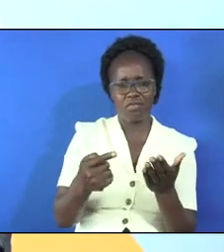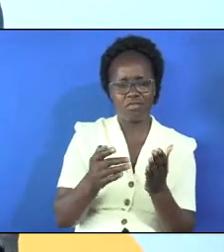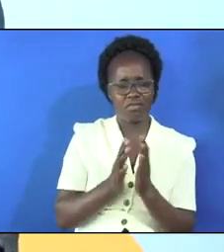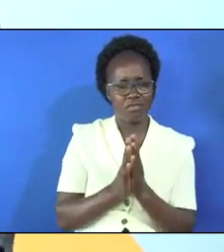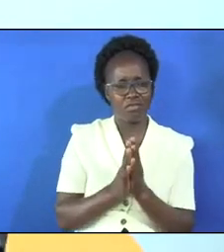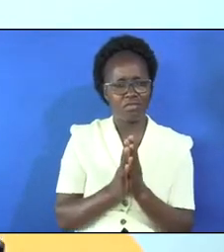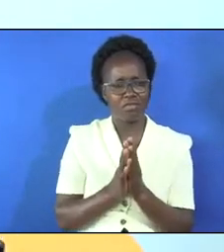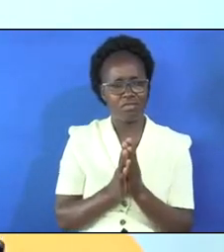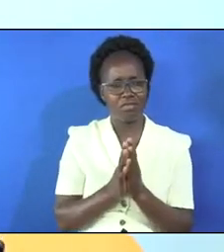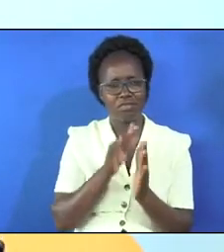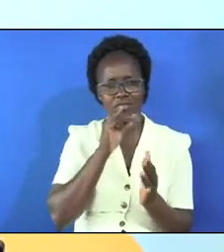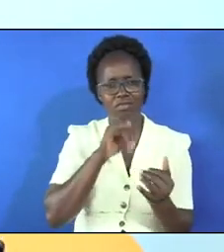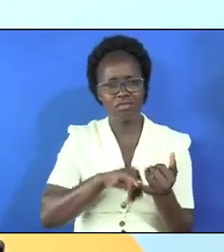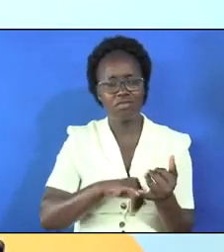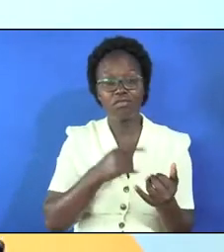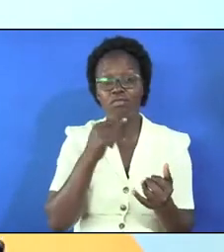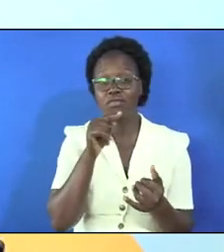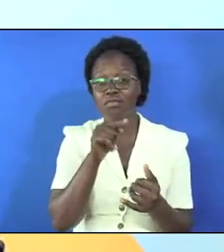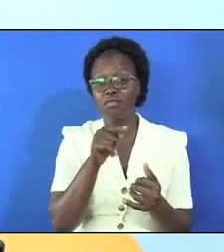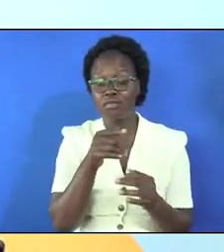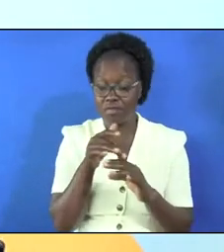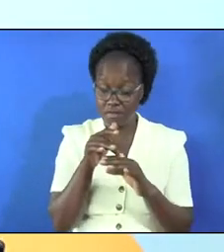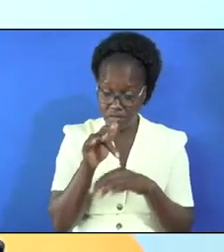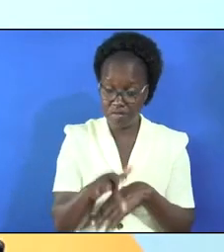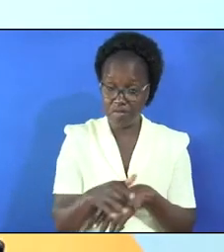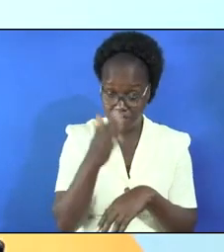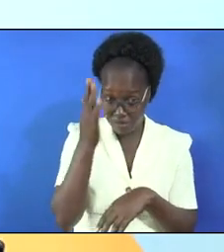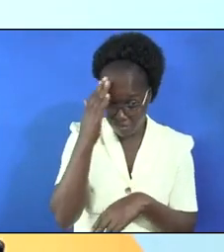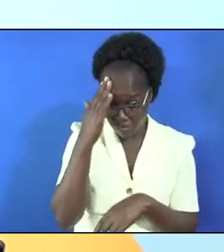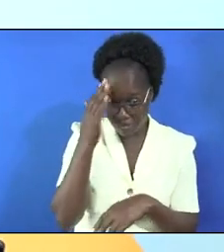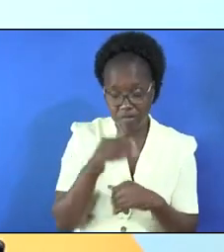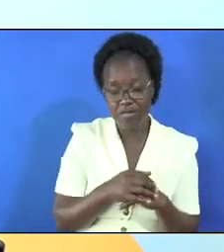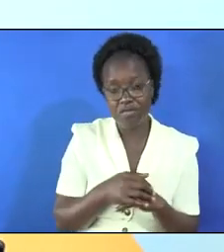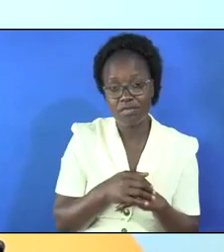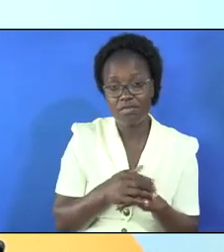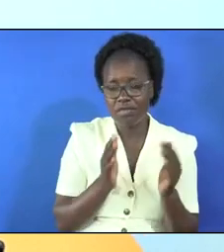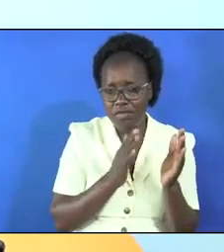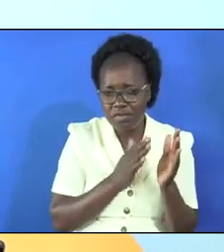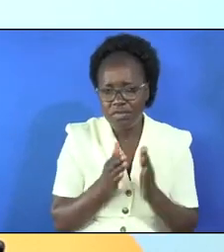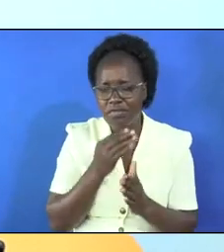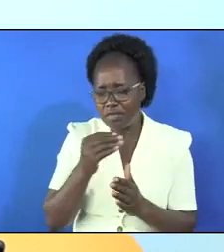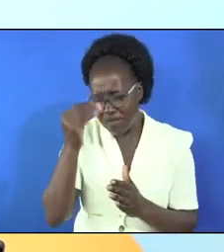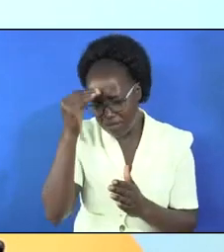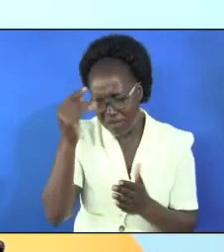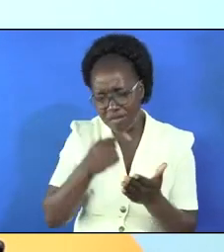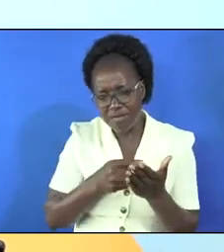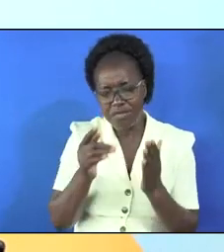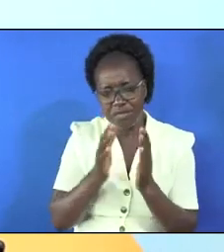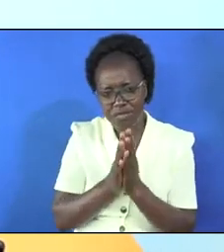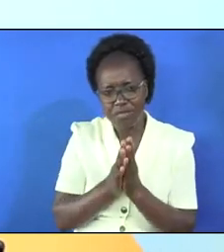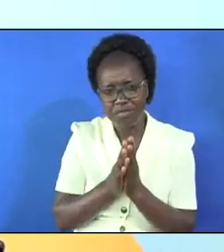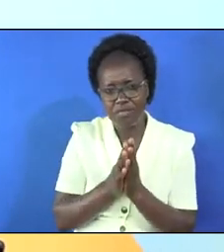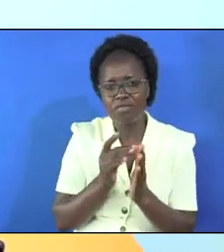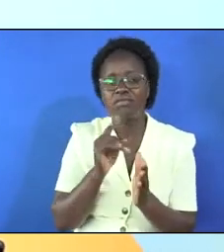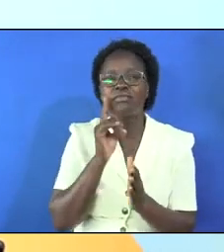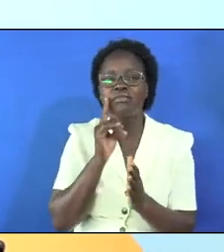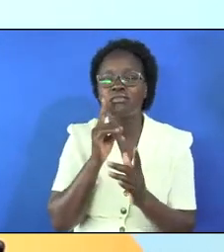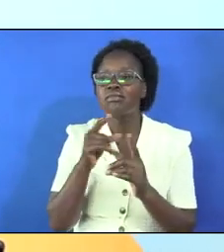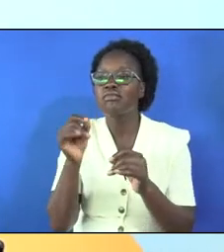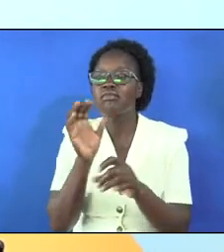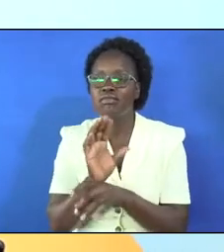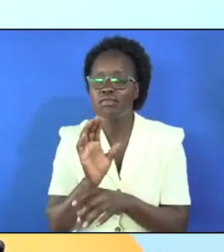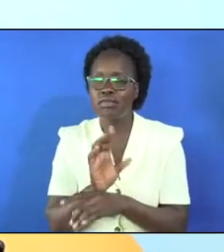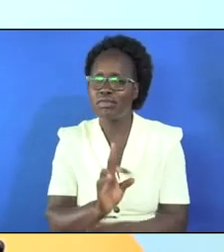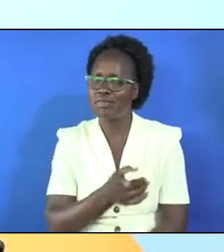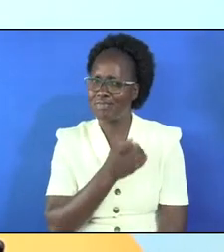week of prayer the husband told her in advance i know that you are pretending there's a week of prayer so tomorrow you will go